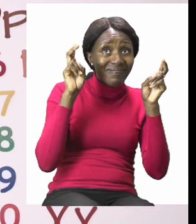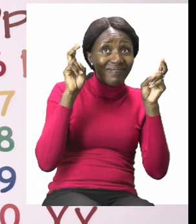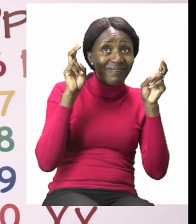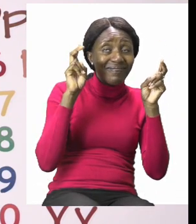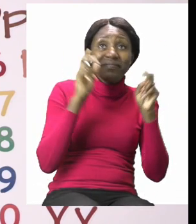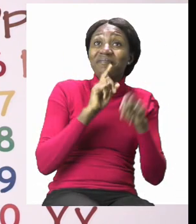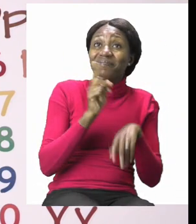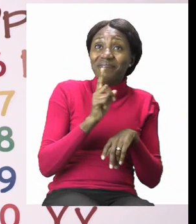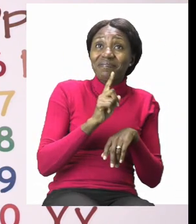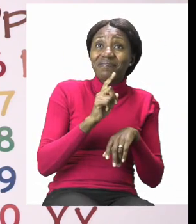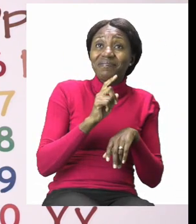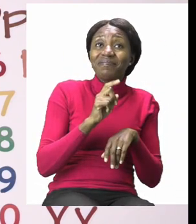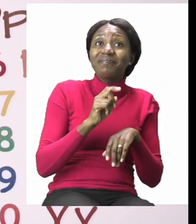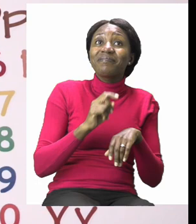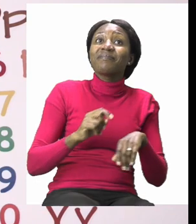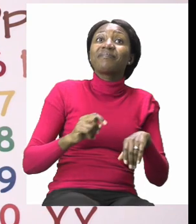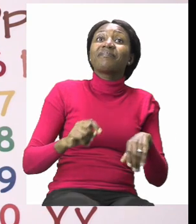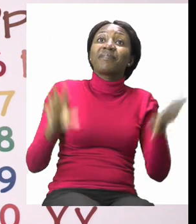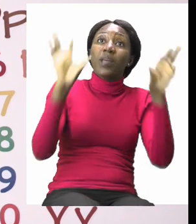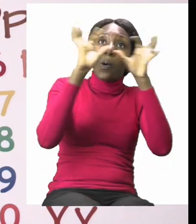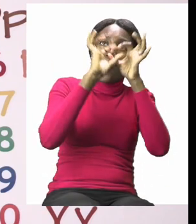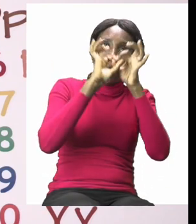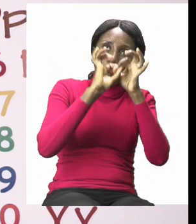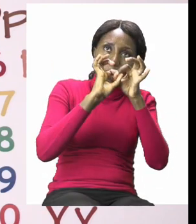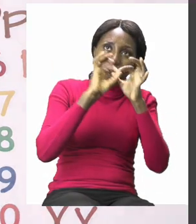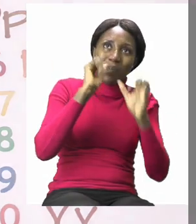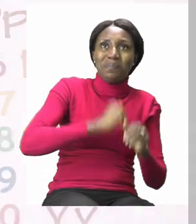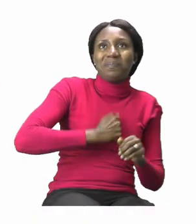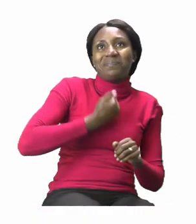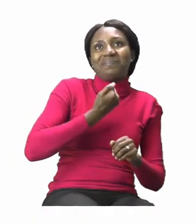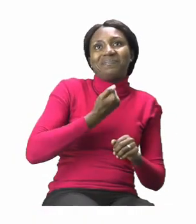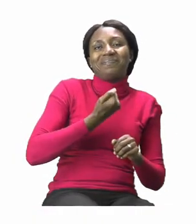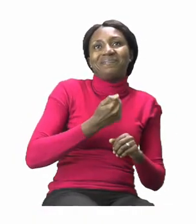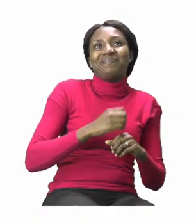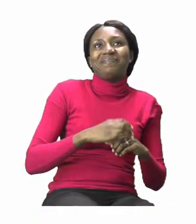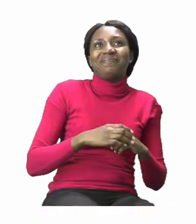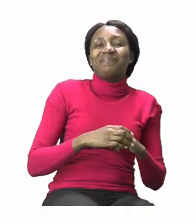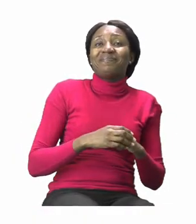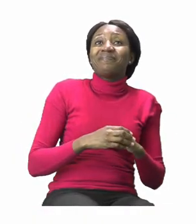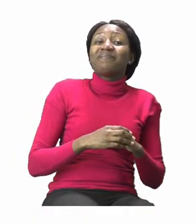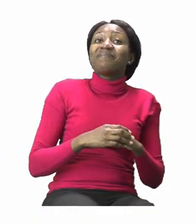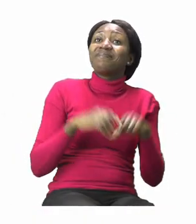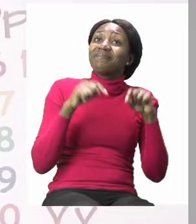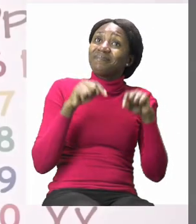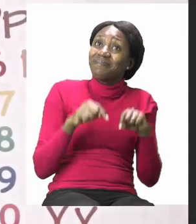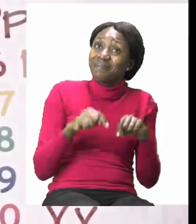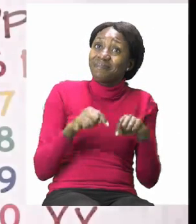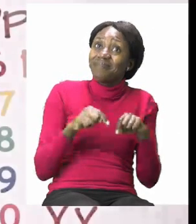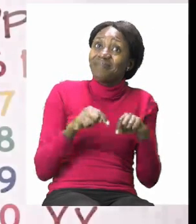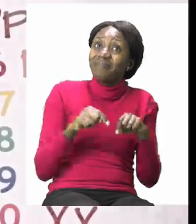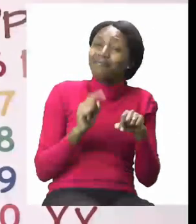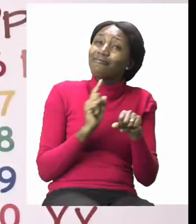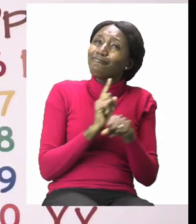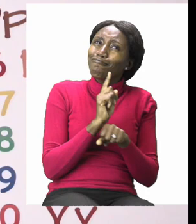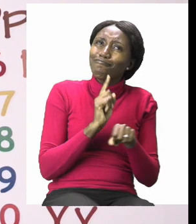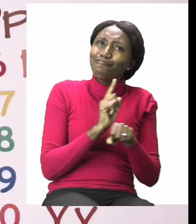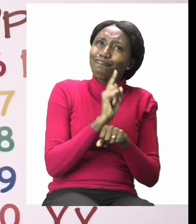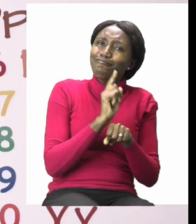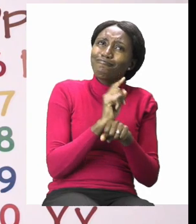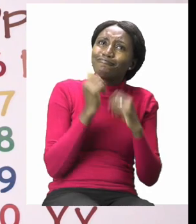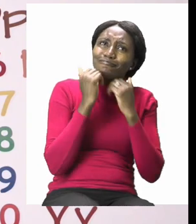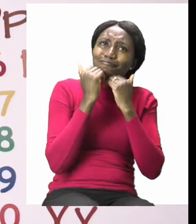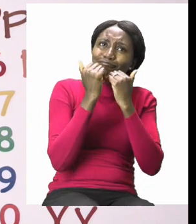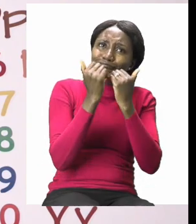is My Home. And before we get into any lessons, my dear friends,